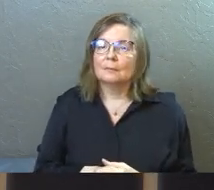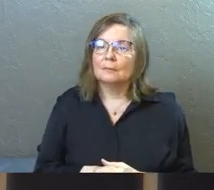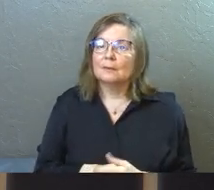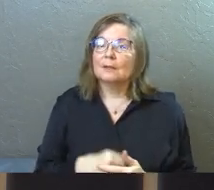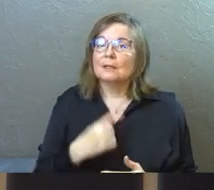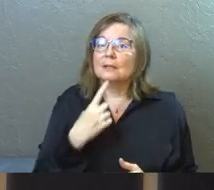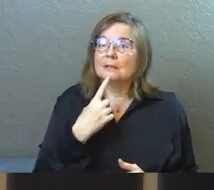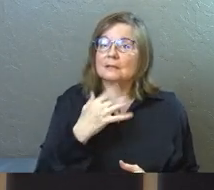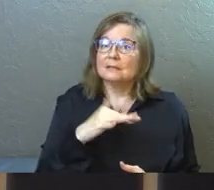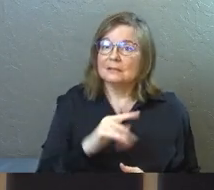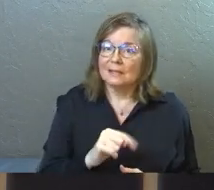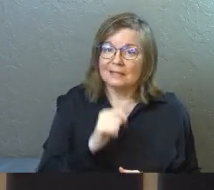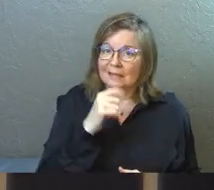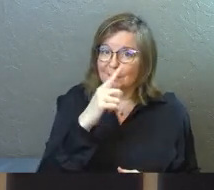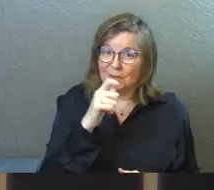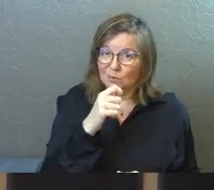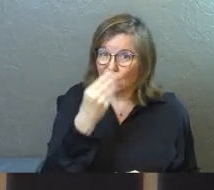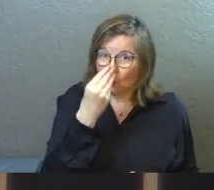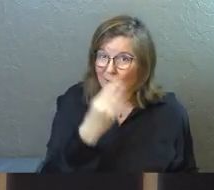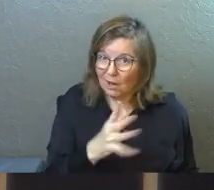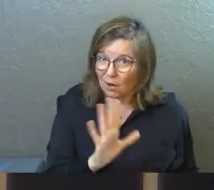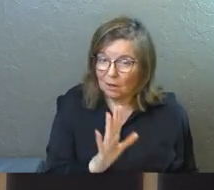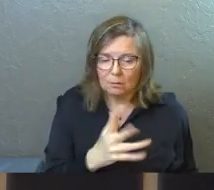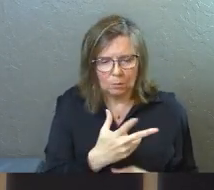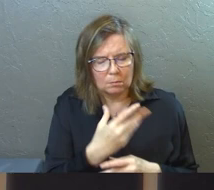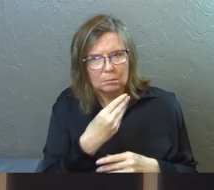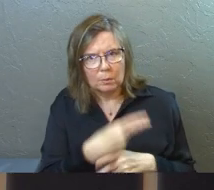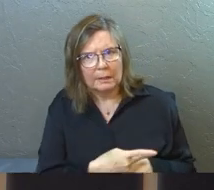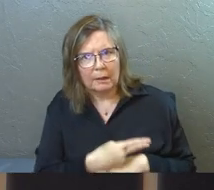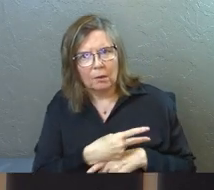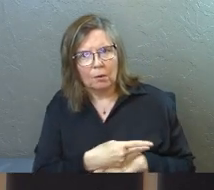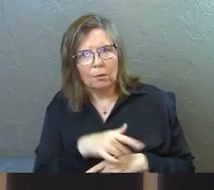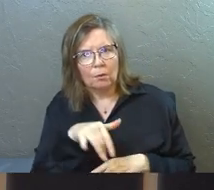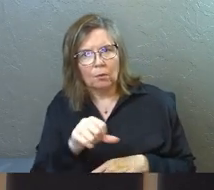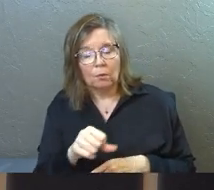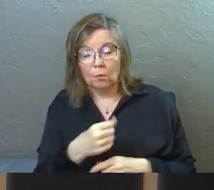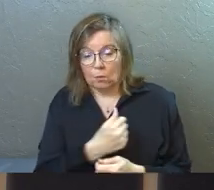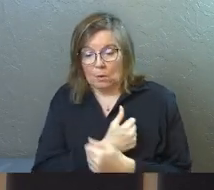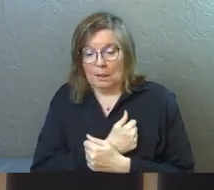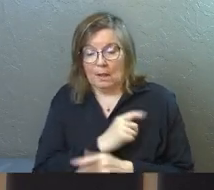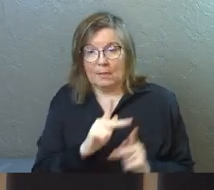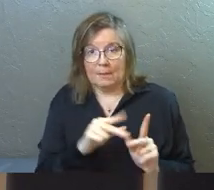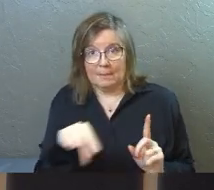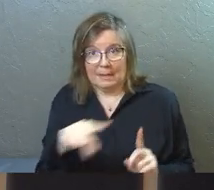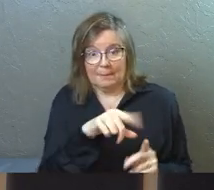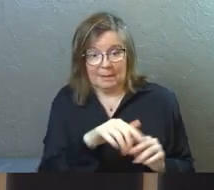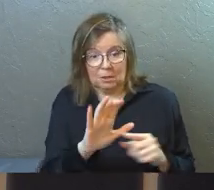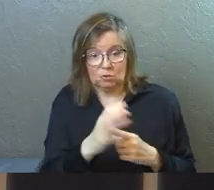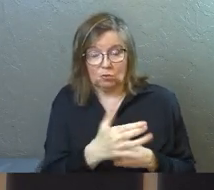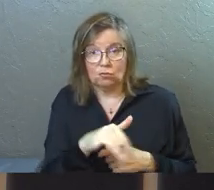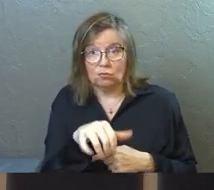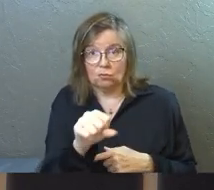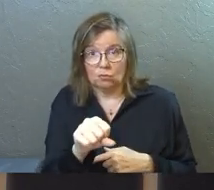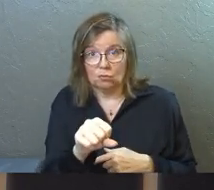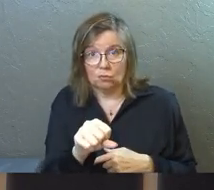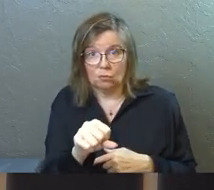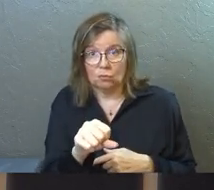Say it not because we don't care. We do care. We love the people in this culture.